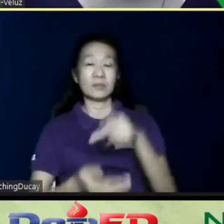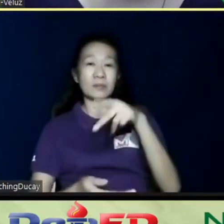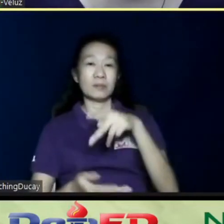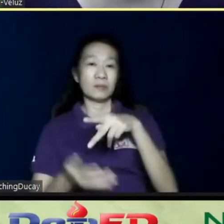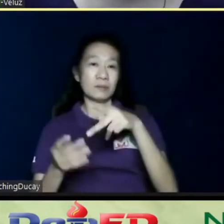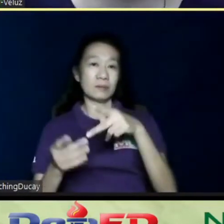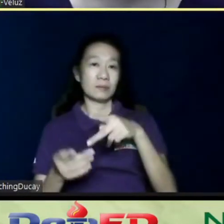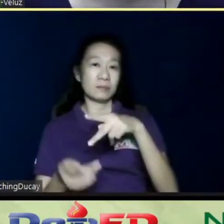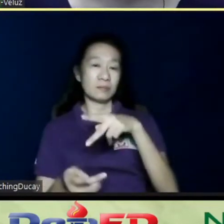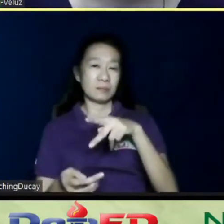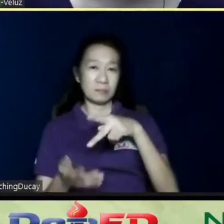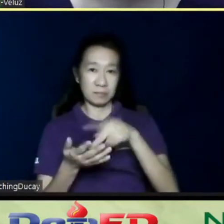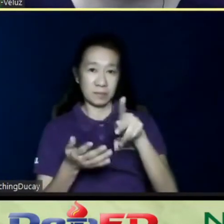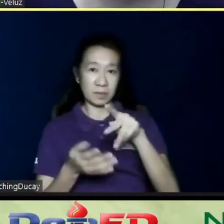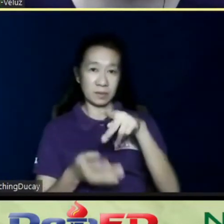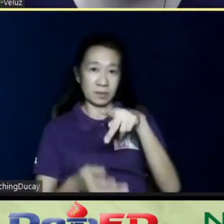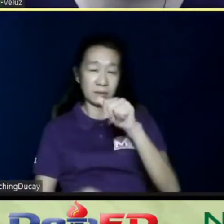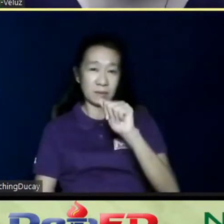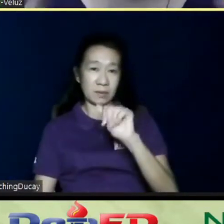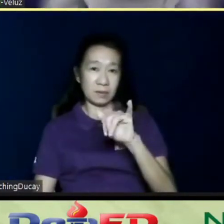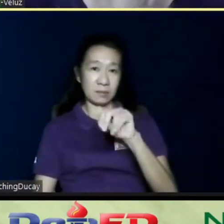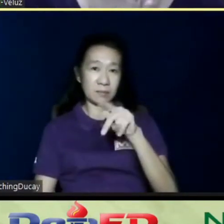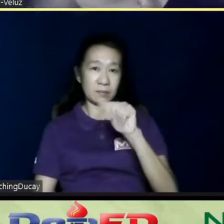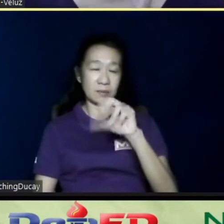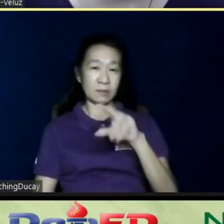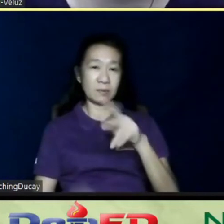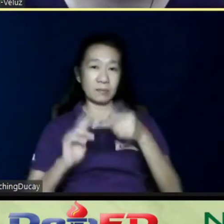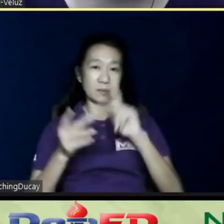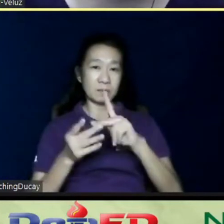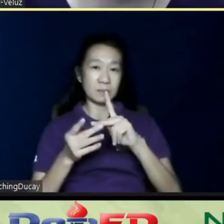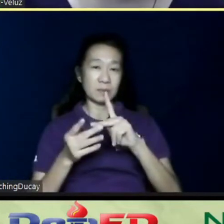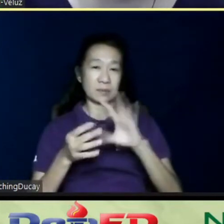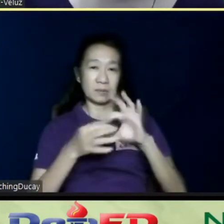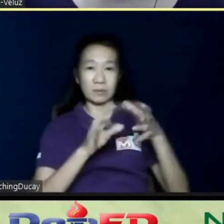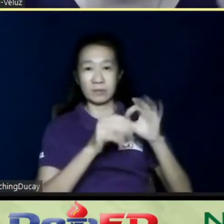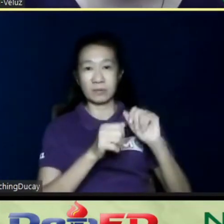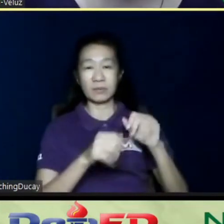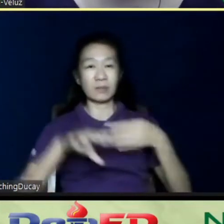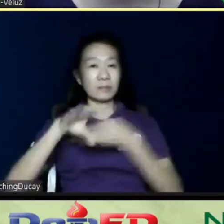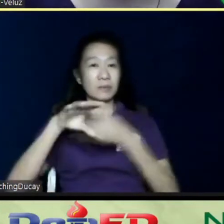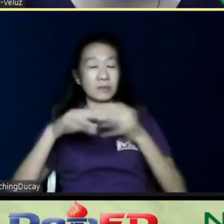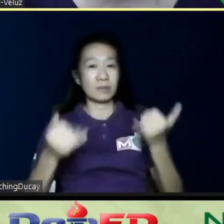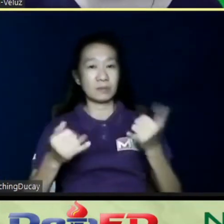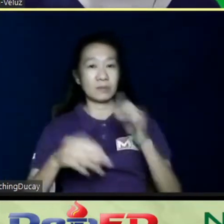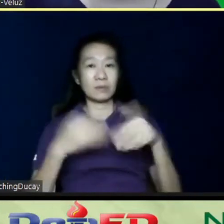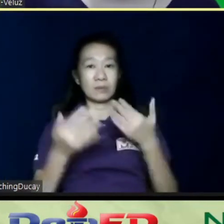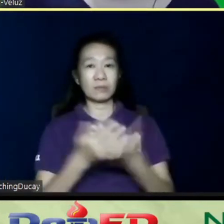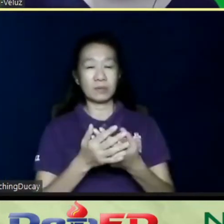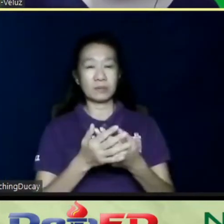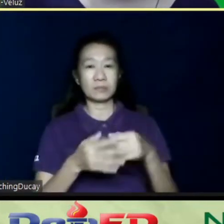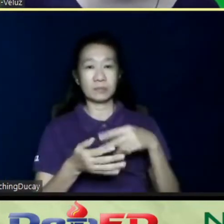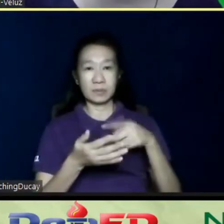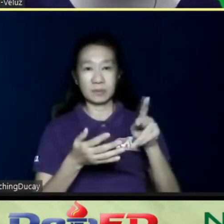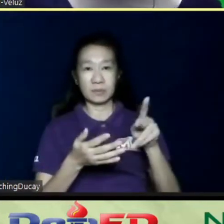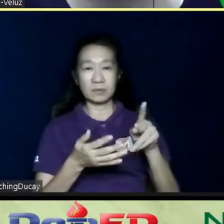partner, we also asked them to open PayPal accounts that connect to their bank accounts. So, now, all of our salaries are paid through